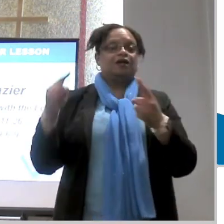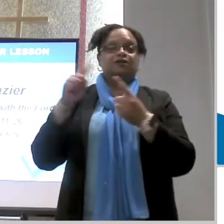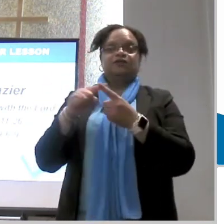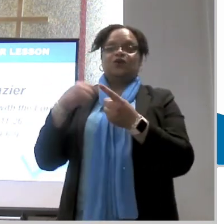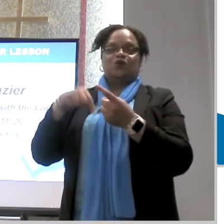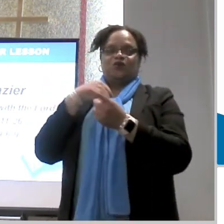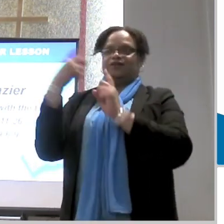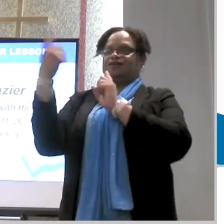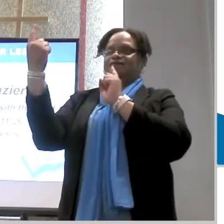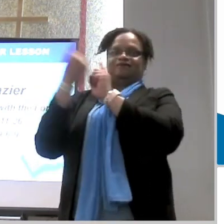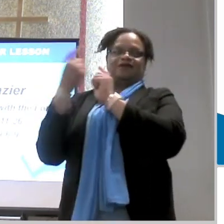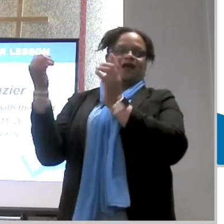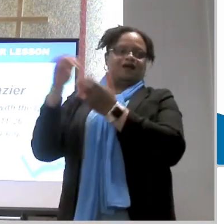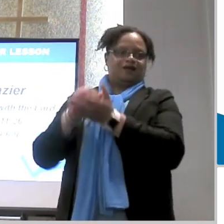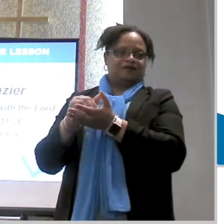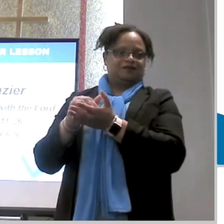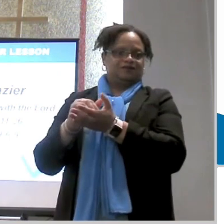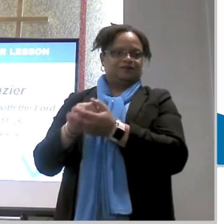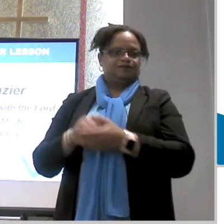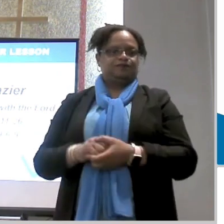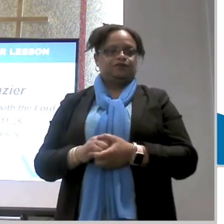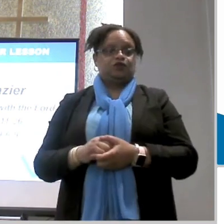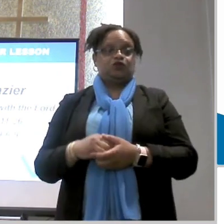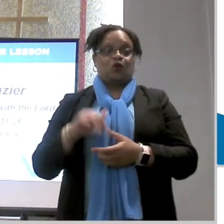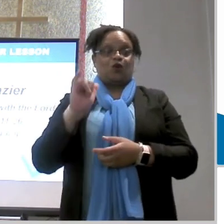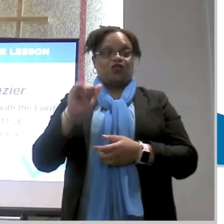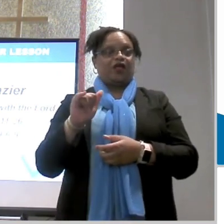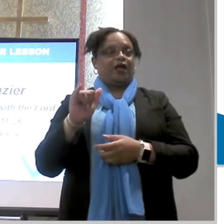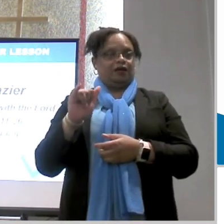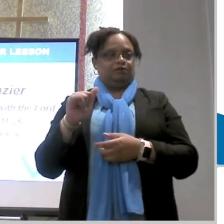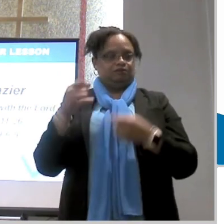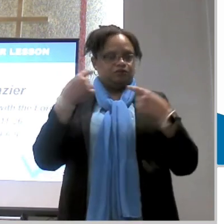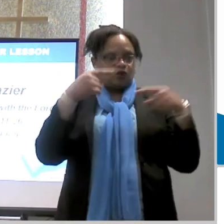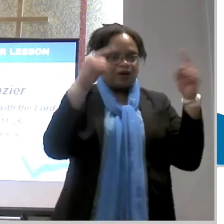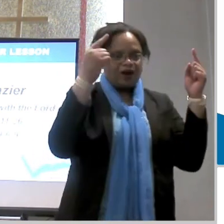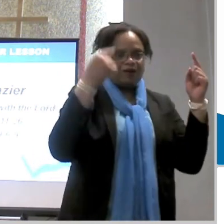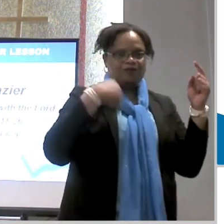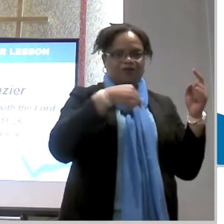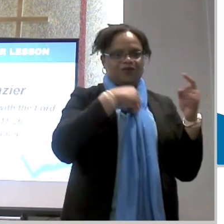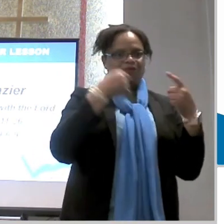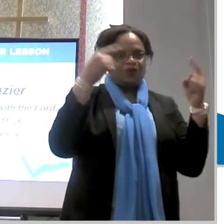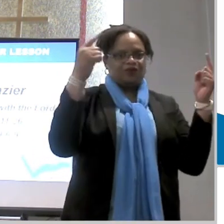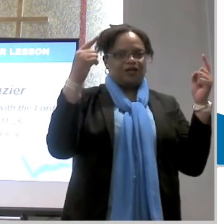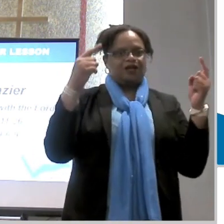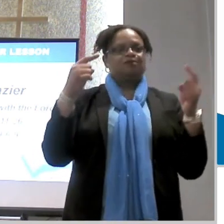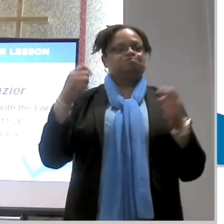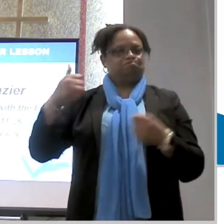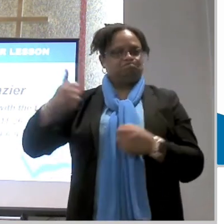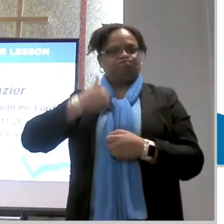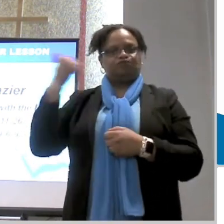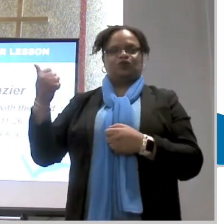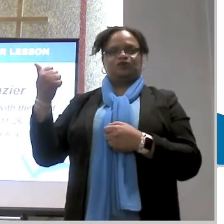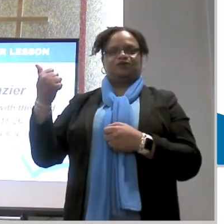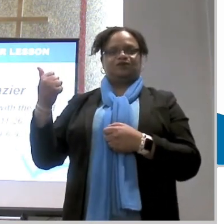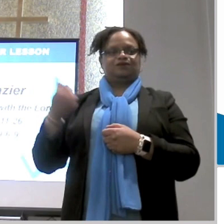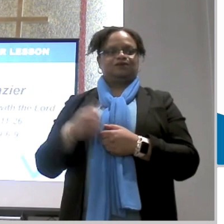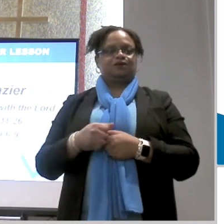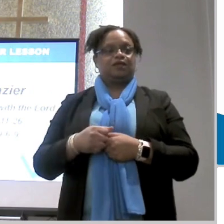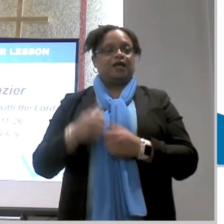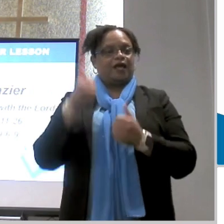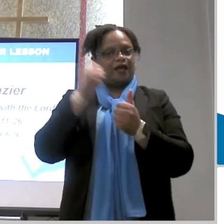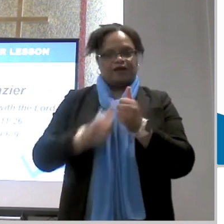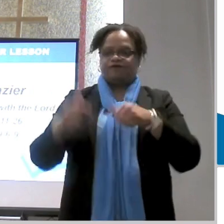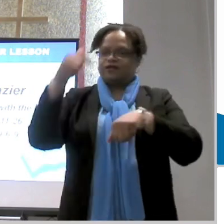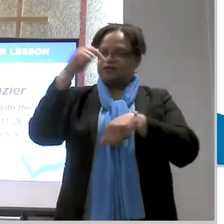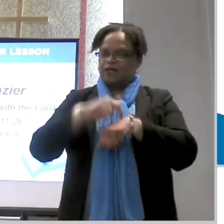we meet him again it is a bold statement of our faith in christ each and every time we partake of the